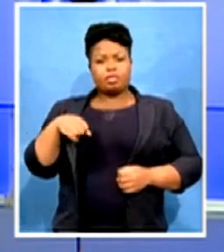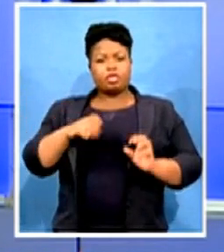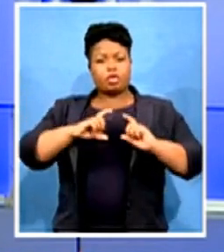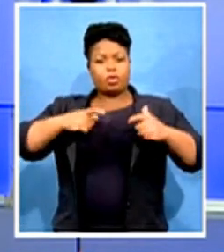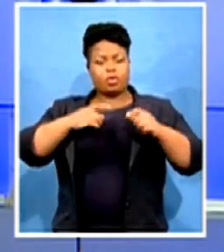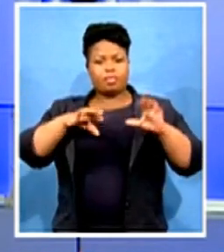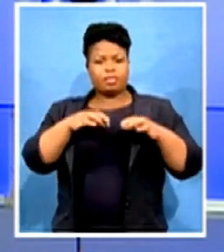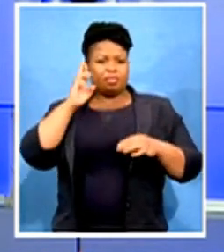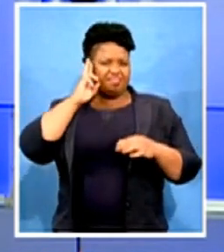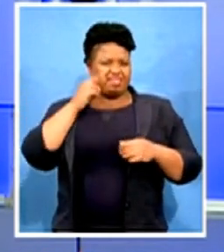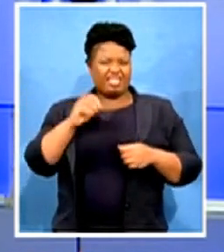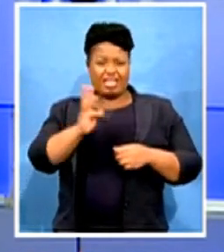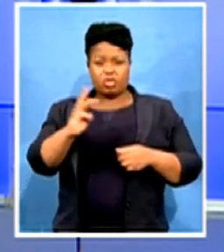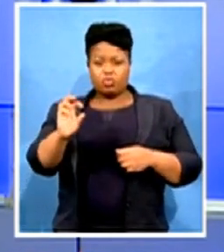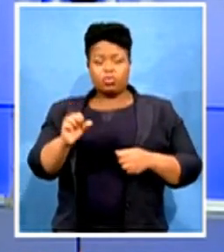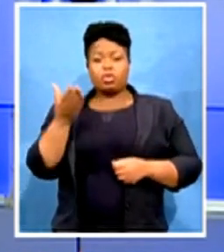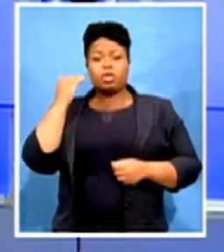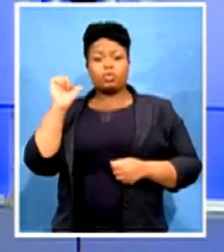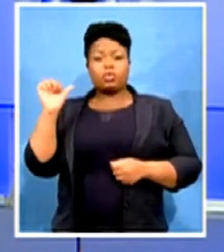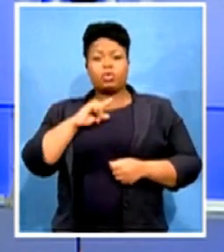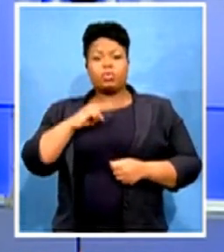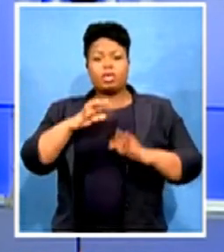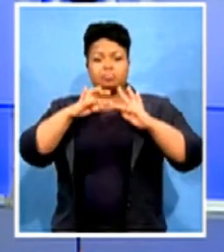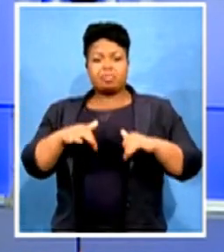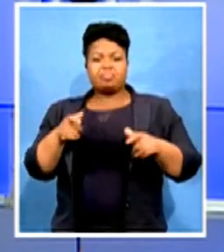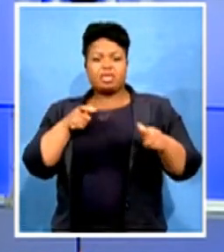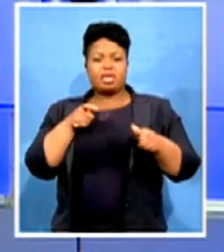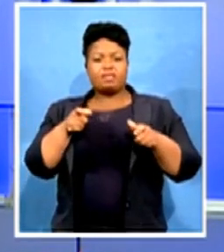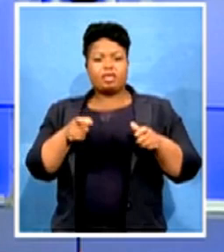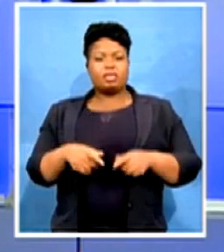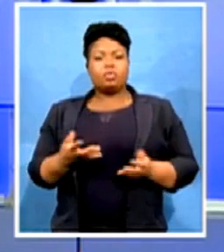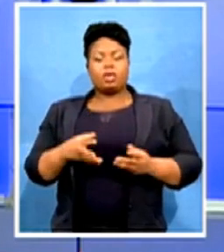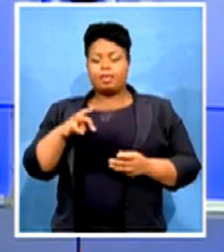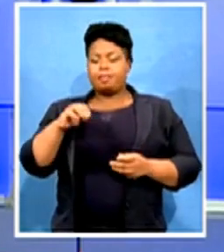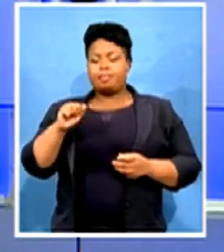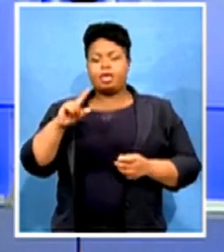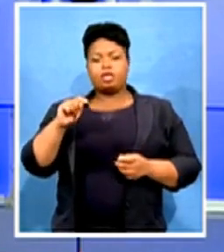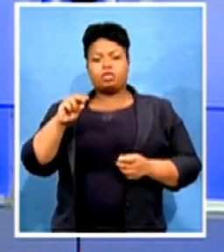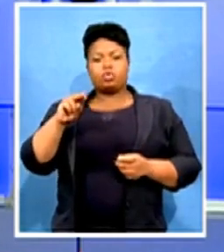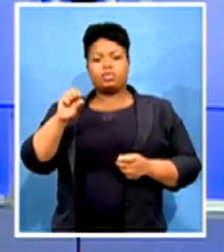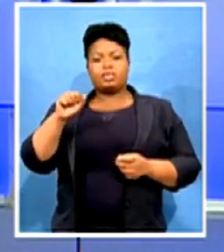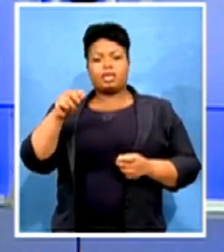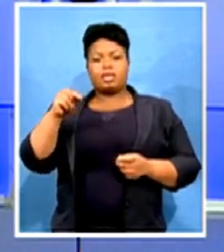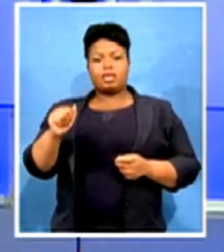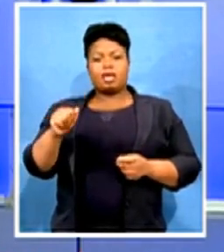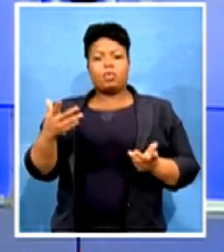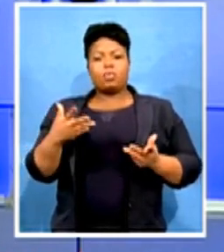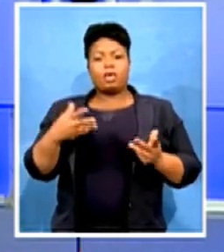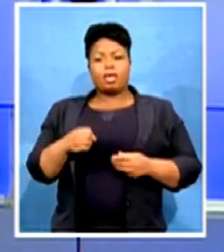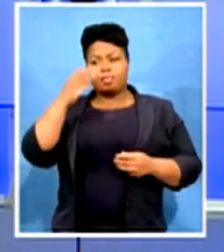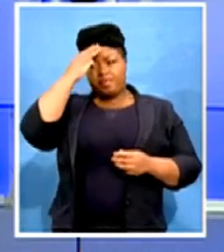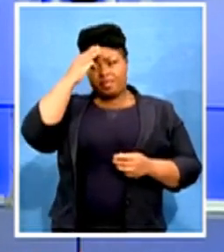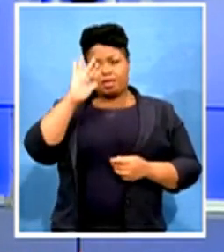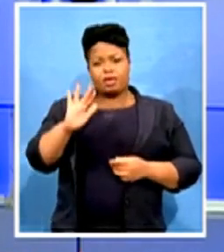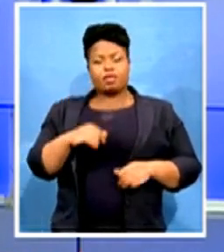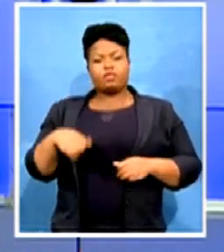of a collapse in governance at the Matlosana, Makwasi Hills, Mahikeng and Itzobotla local municipalities and the Dr. Ruth